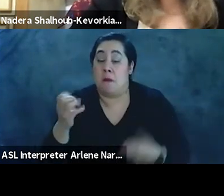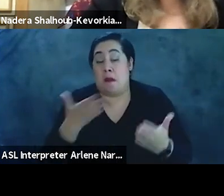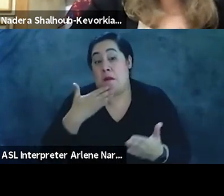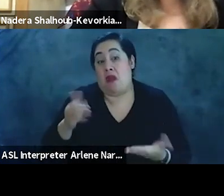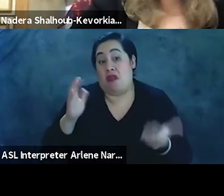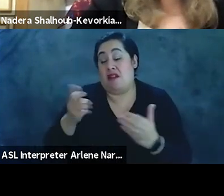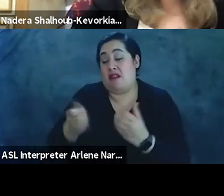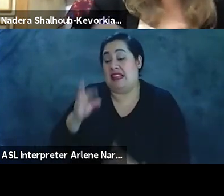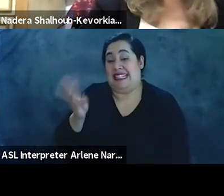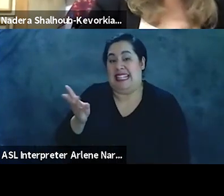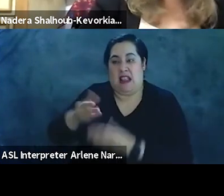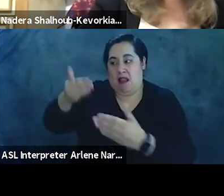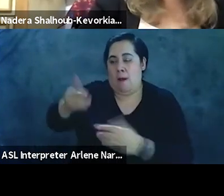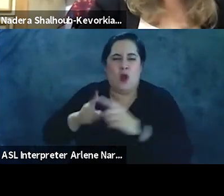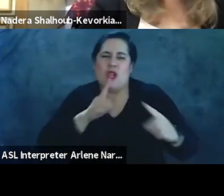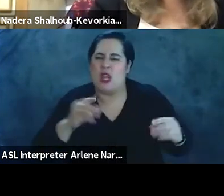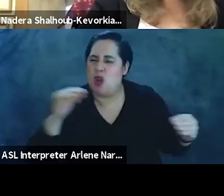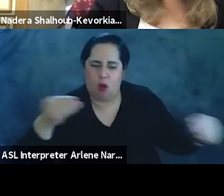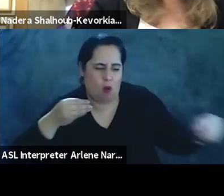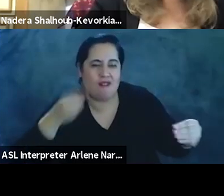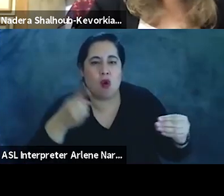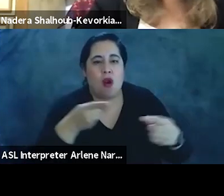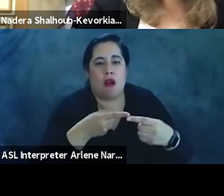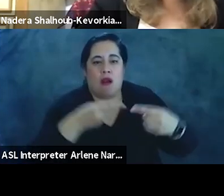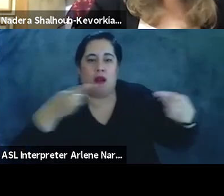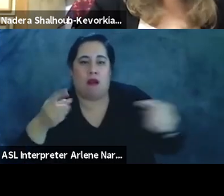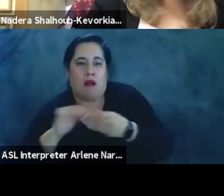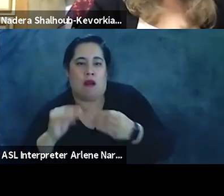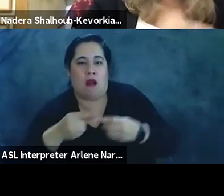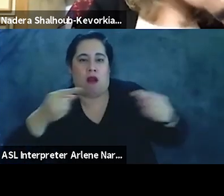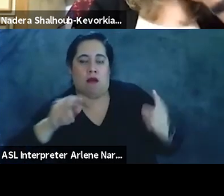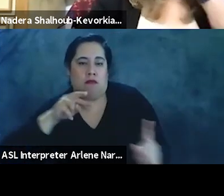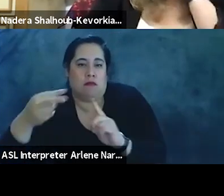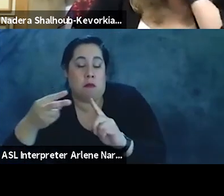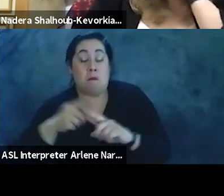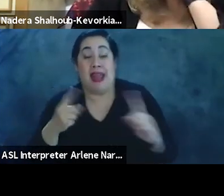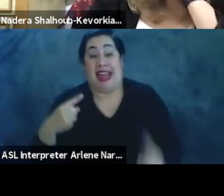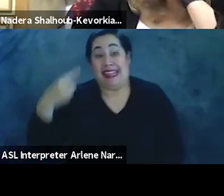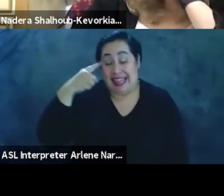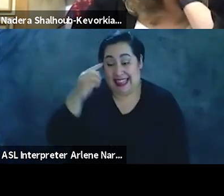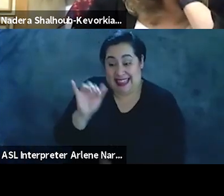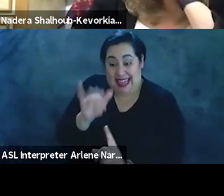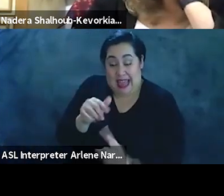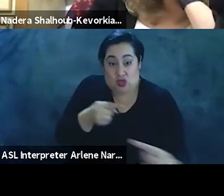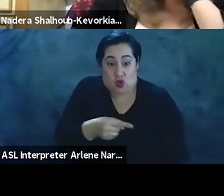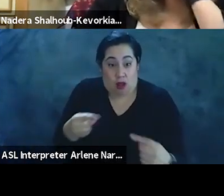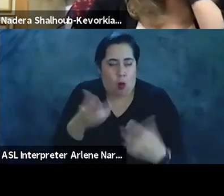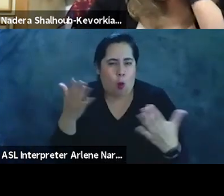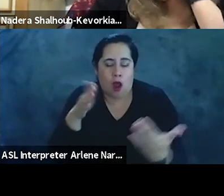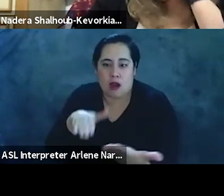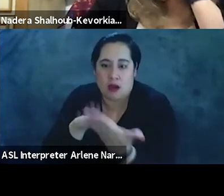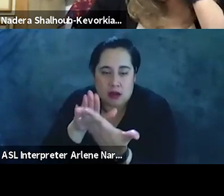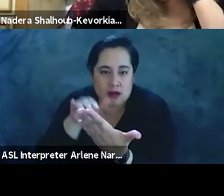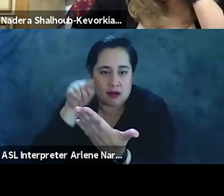but there was really no space for a counter narrative. But I think what that struggle is up against